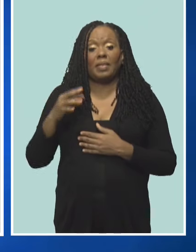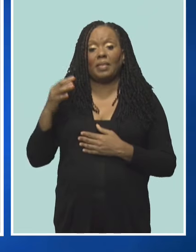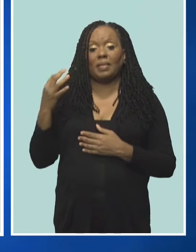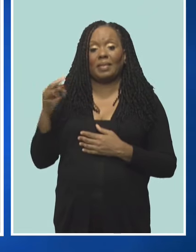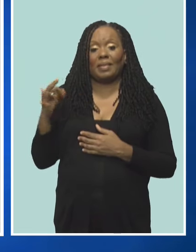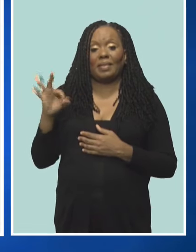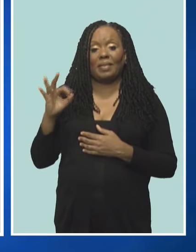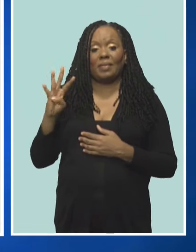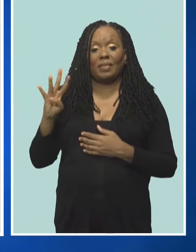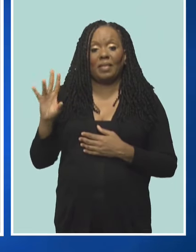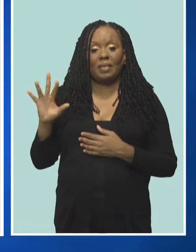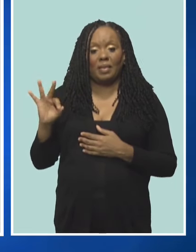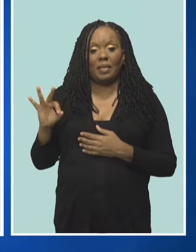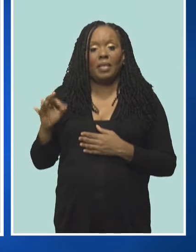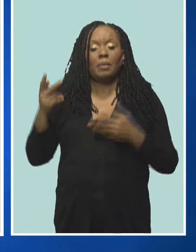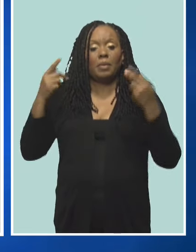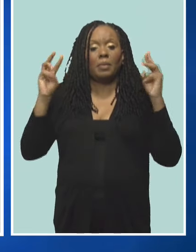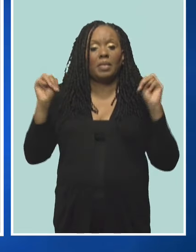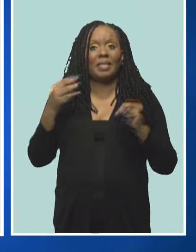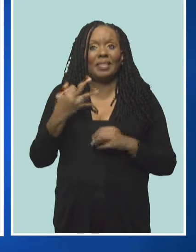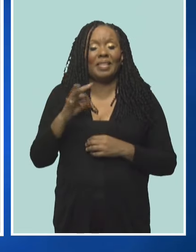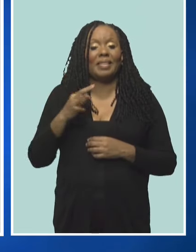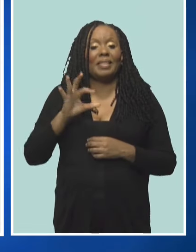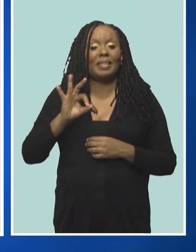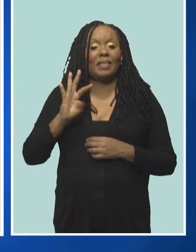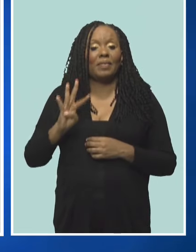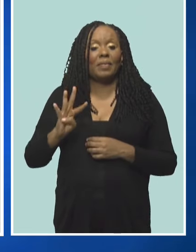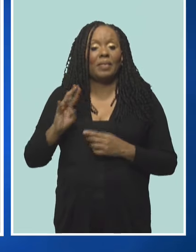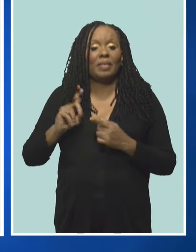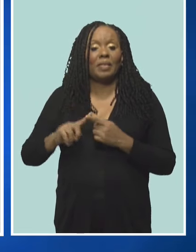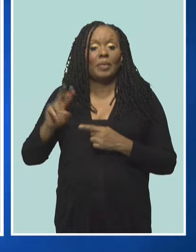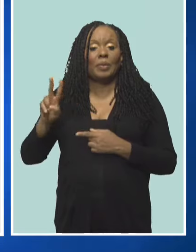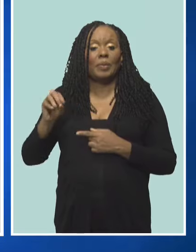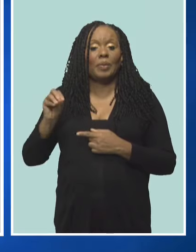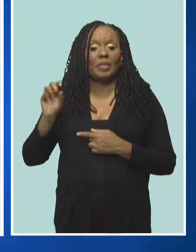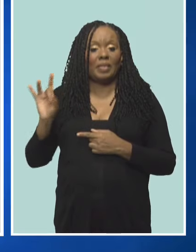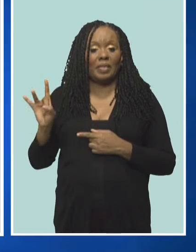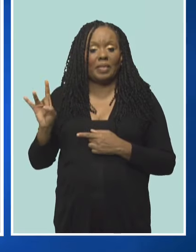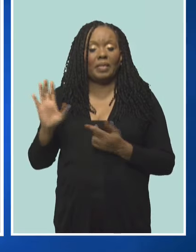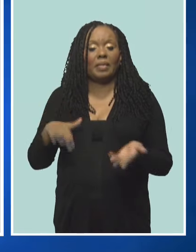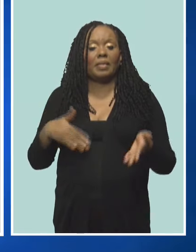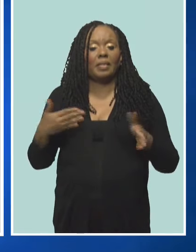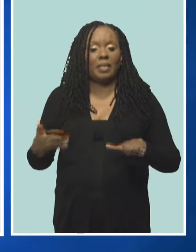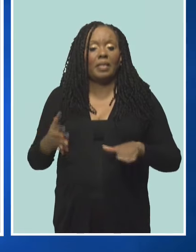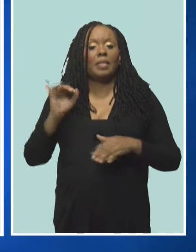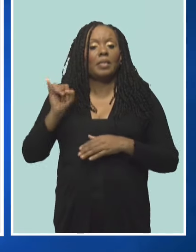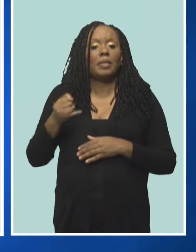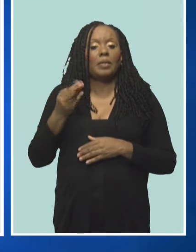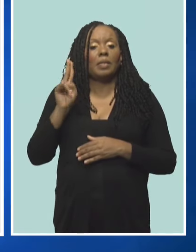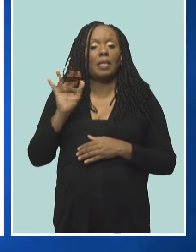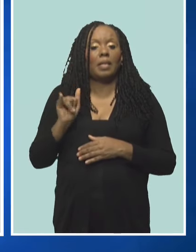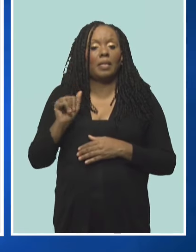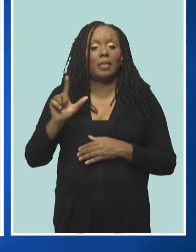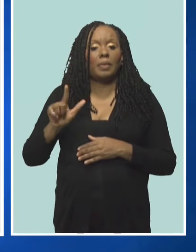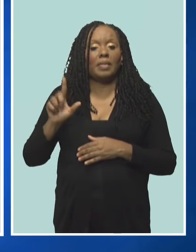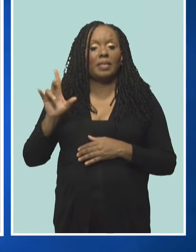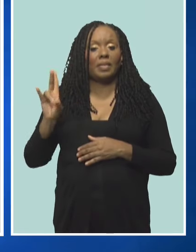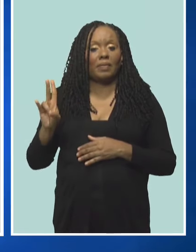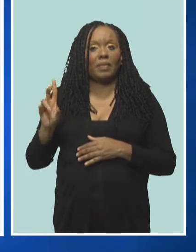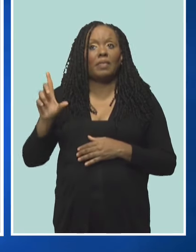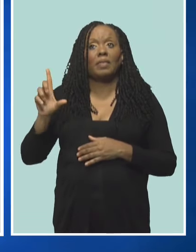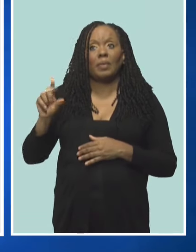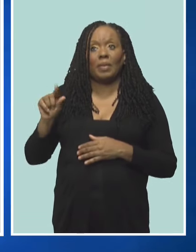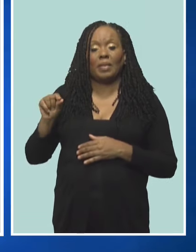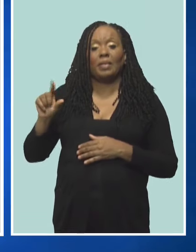Professor Arthur was Prime Minister from 1994 to 2008. He passed away on July 27th, 2020.